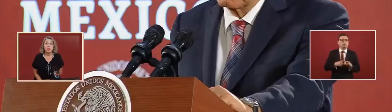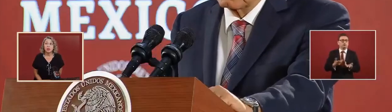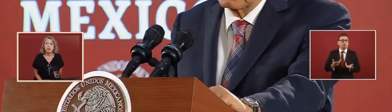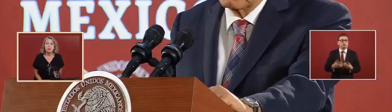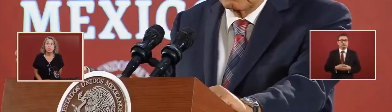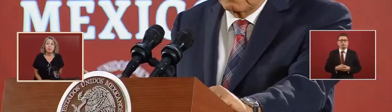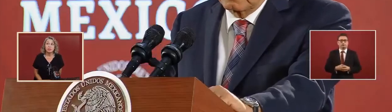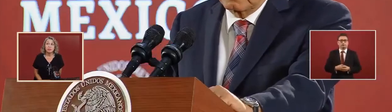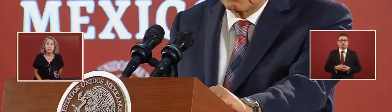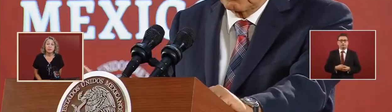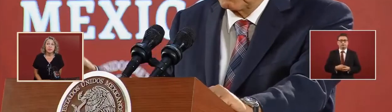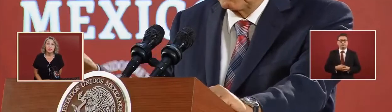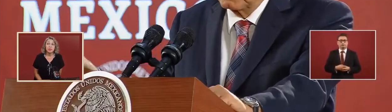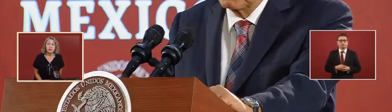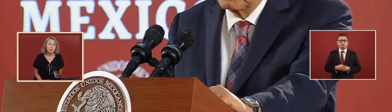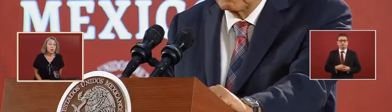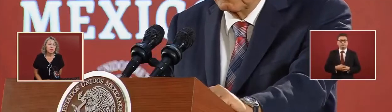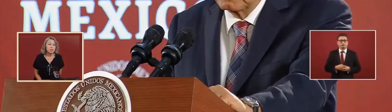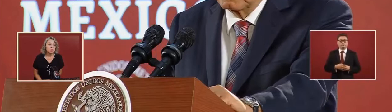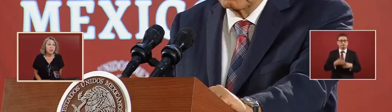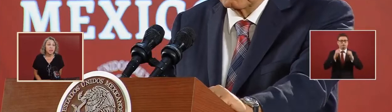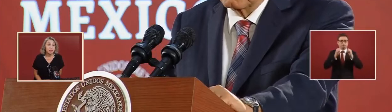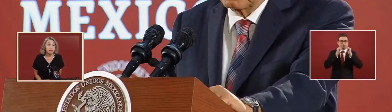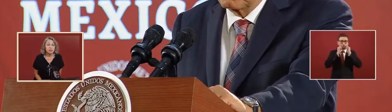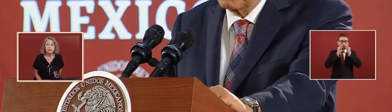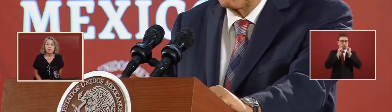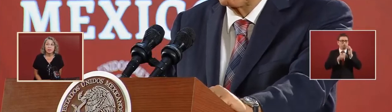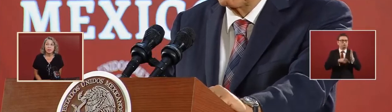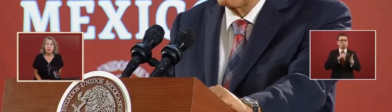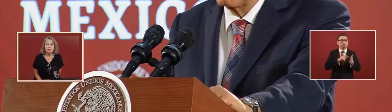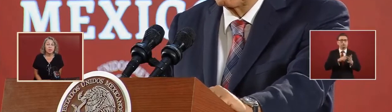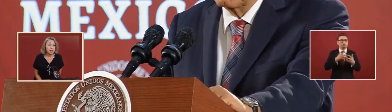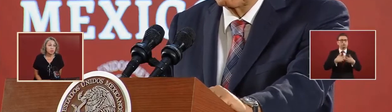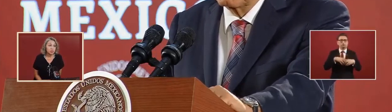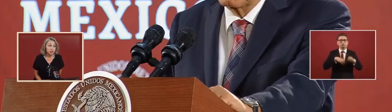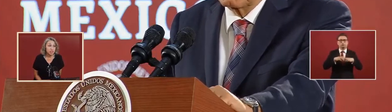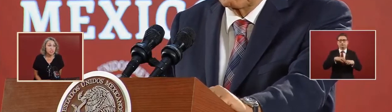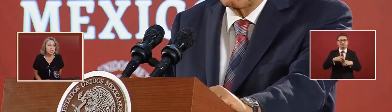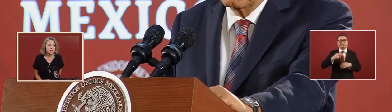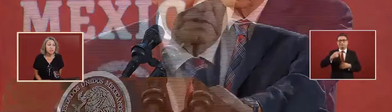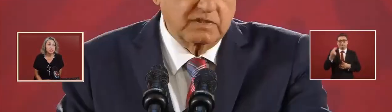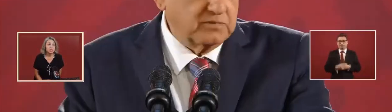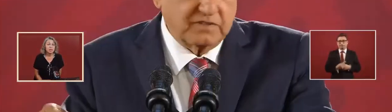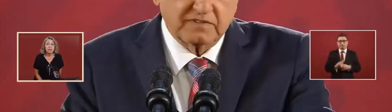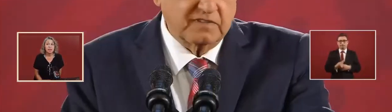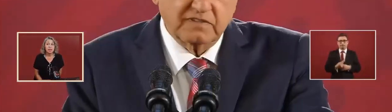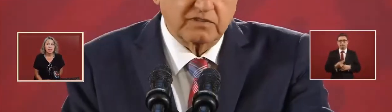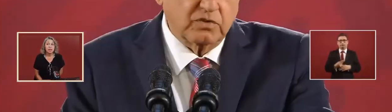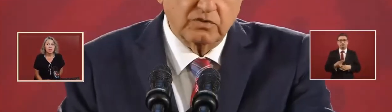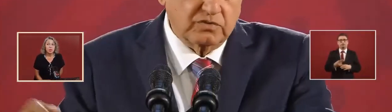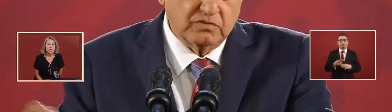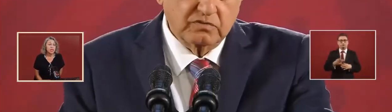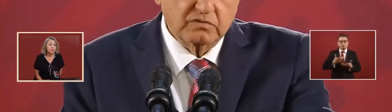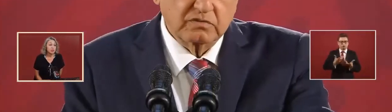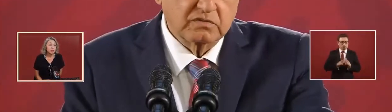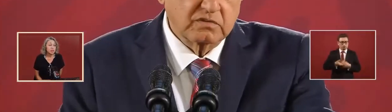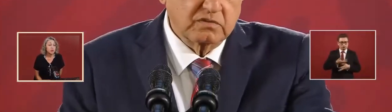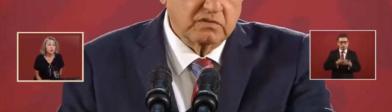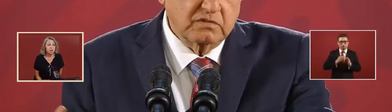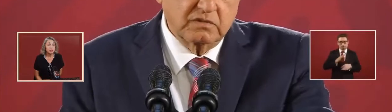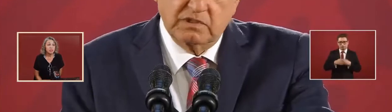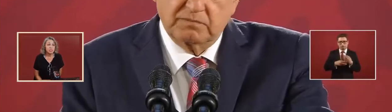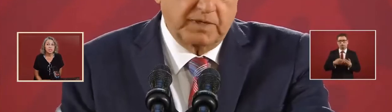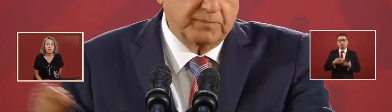wherever it be that it was urgent and that we had to do it between all of us and